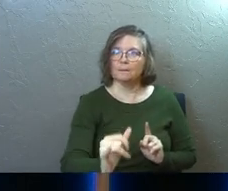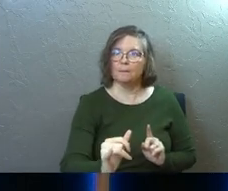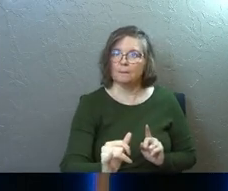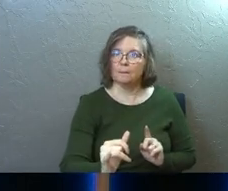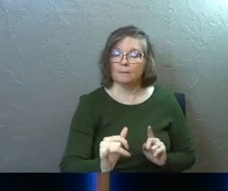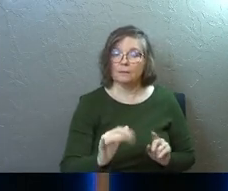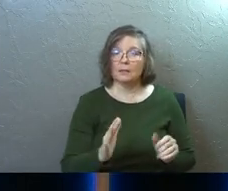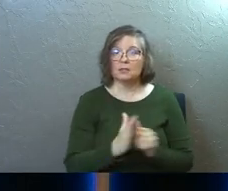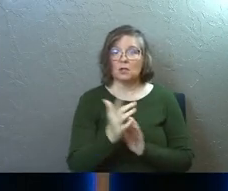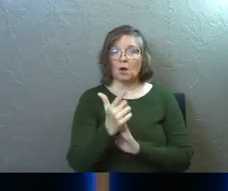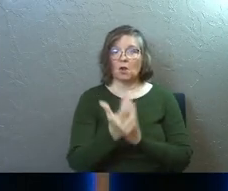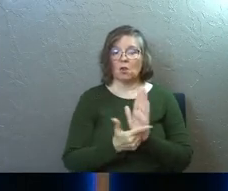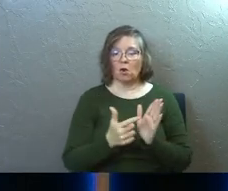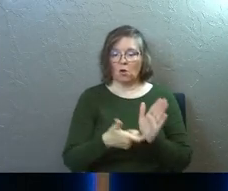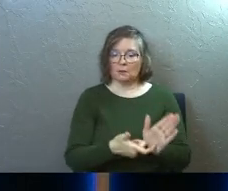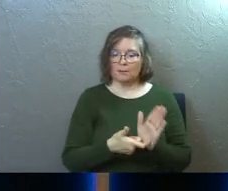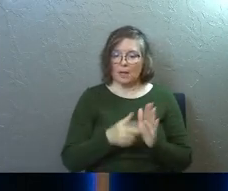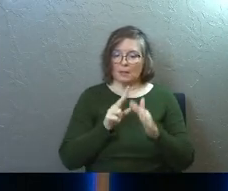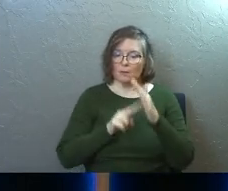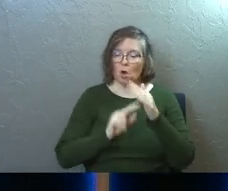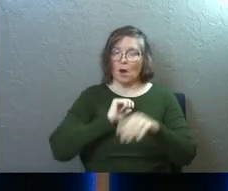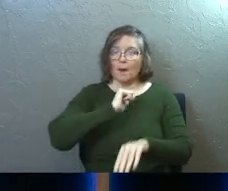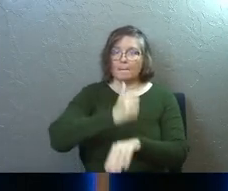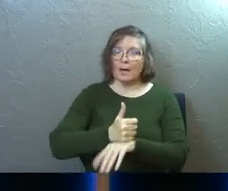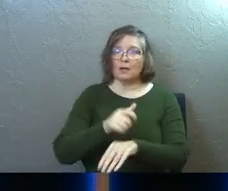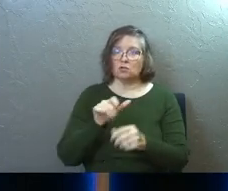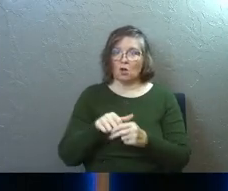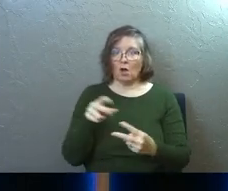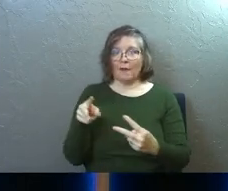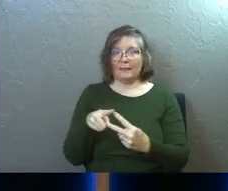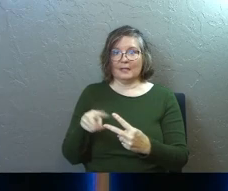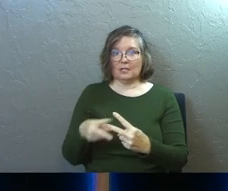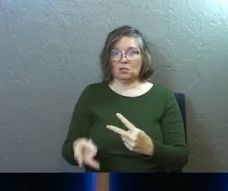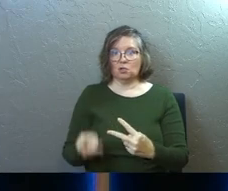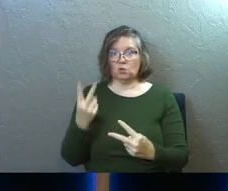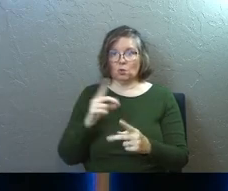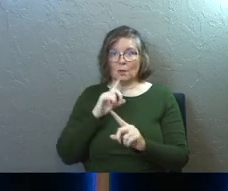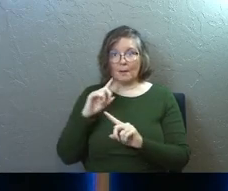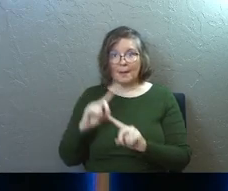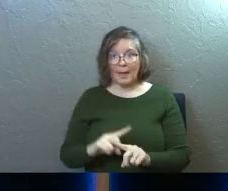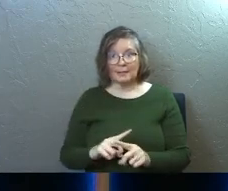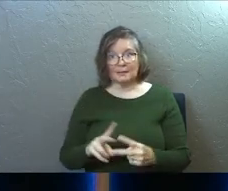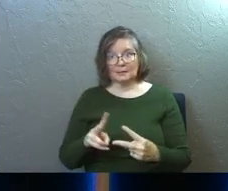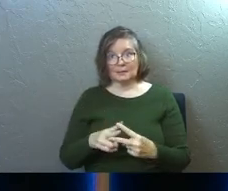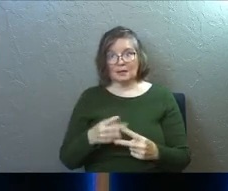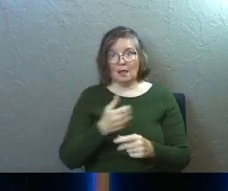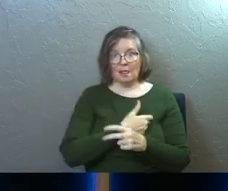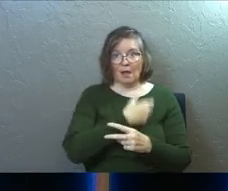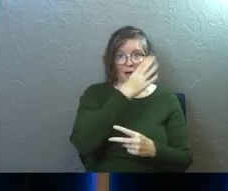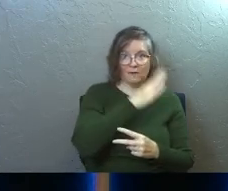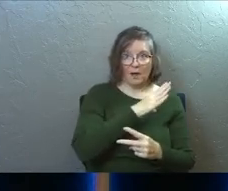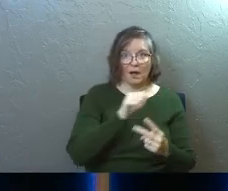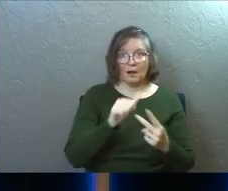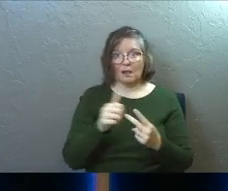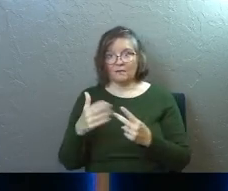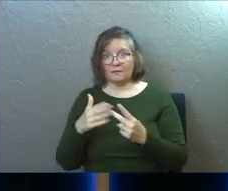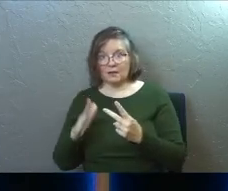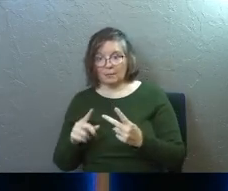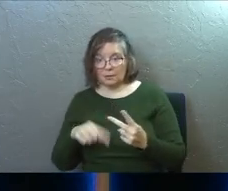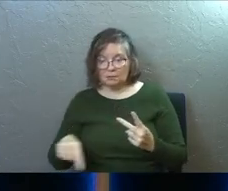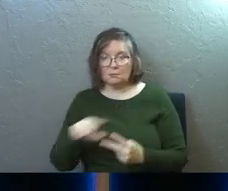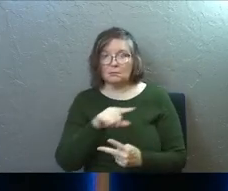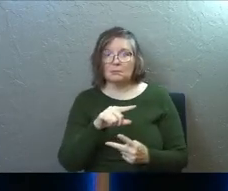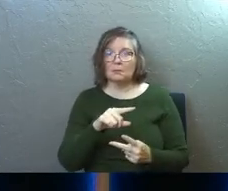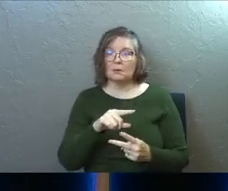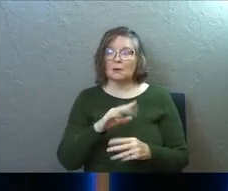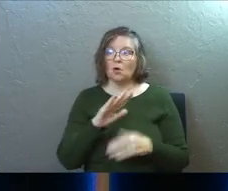The entire law and all the demands of the prophets are based on these two commands. The entire law and